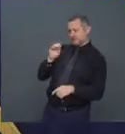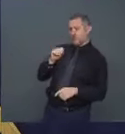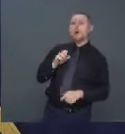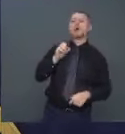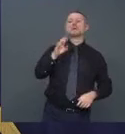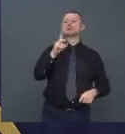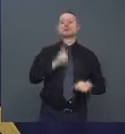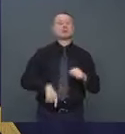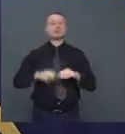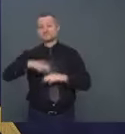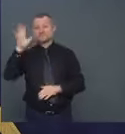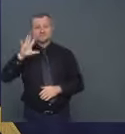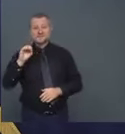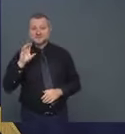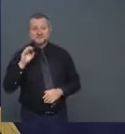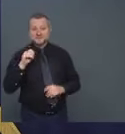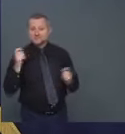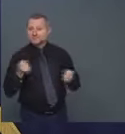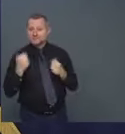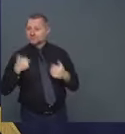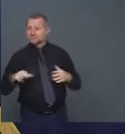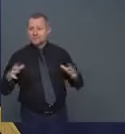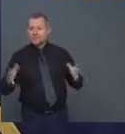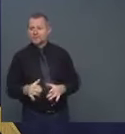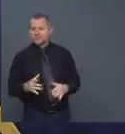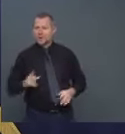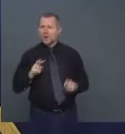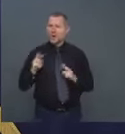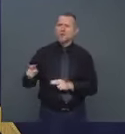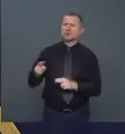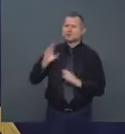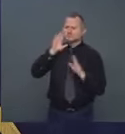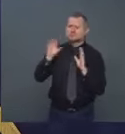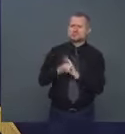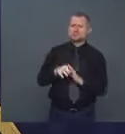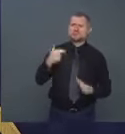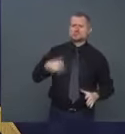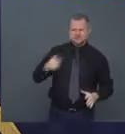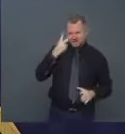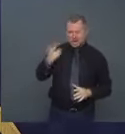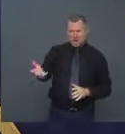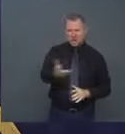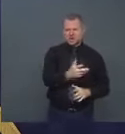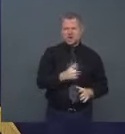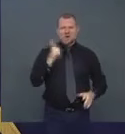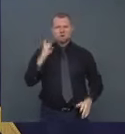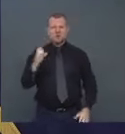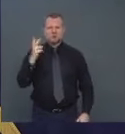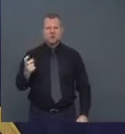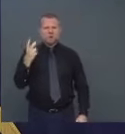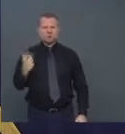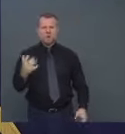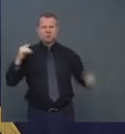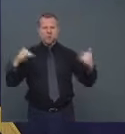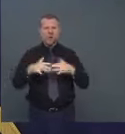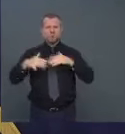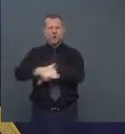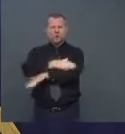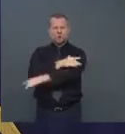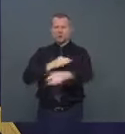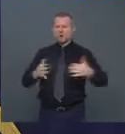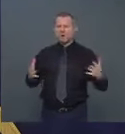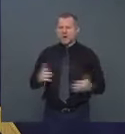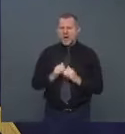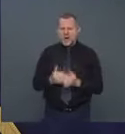more than 50 people. Look at the pictures of religious gatherings gatherings with hundreds. How did it